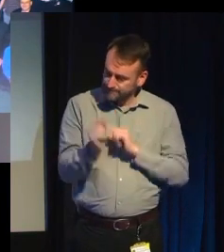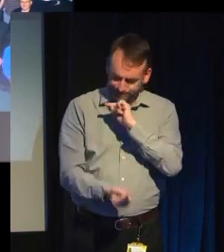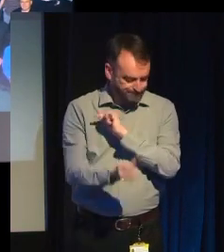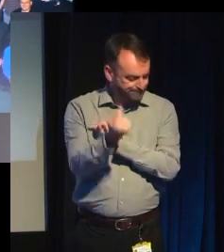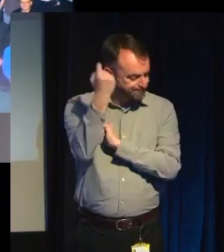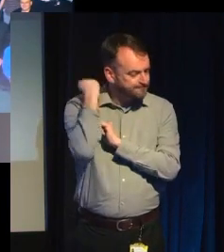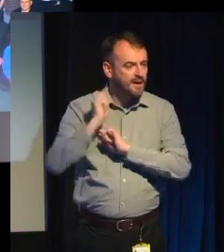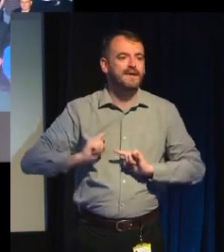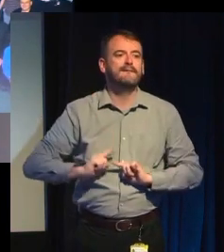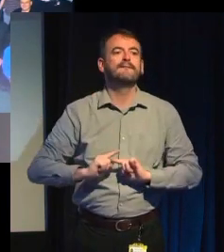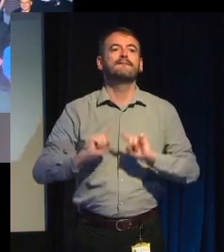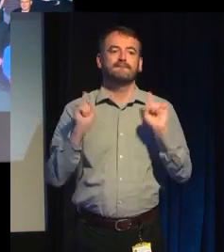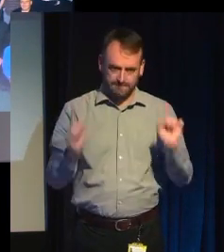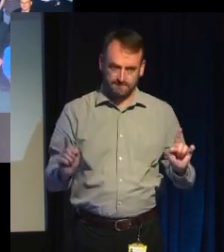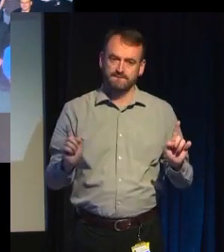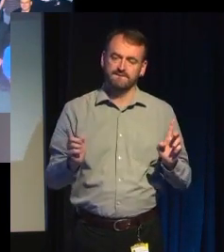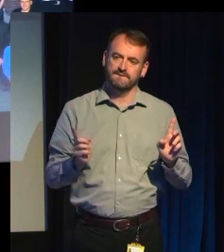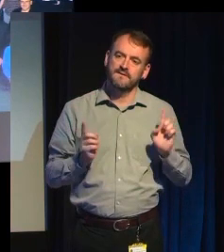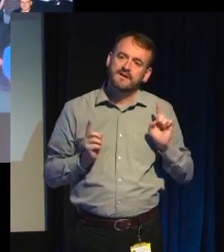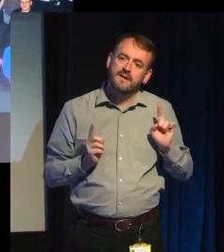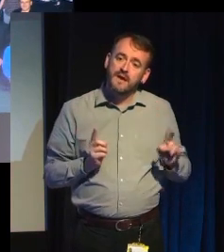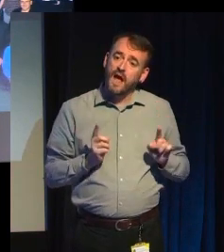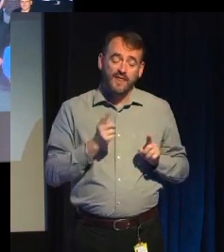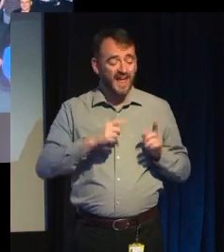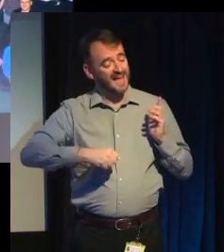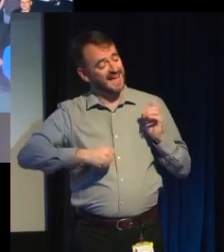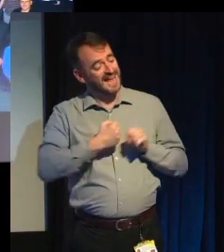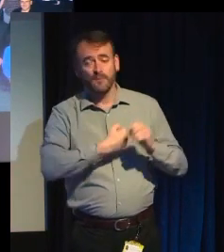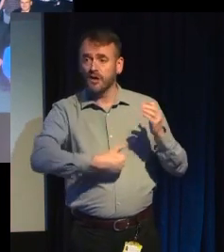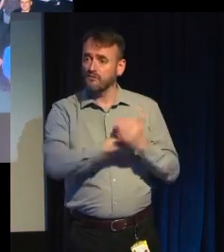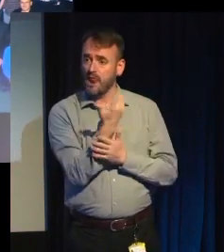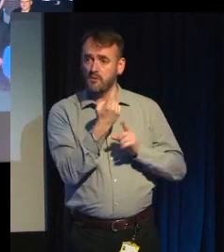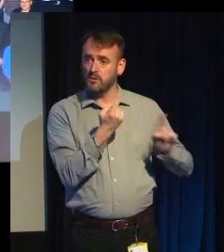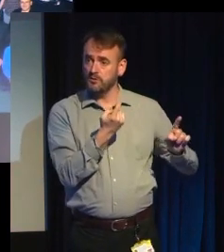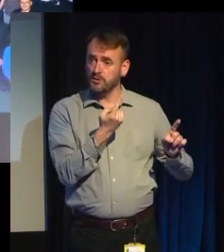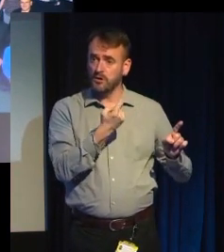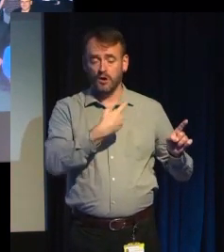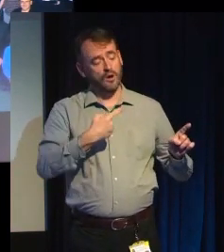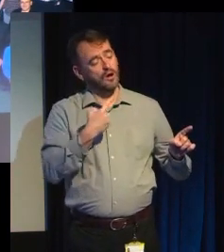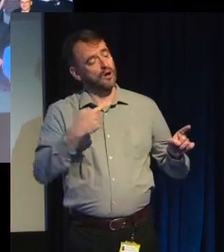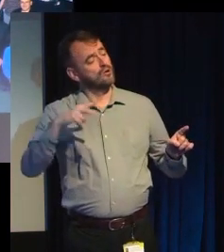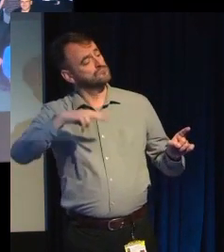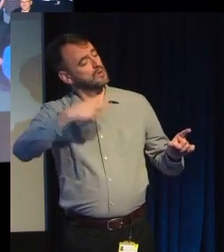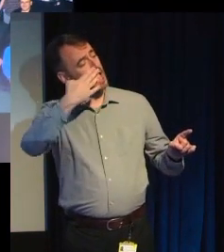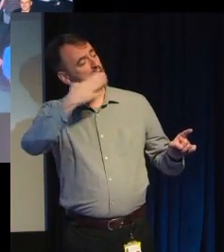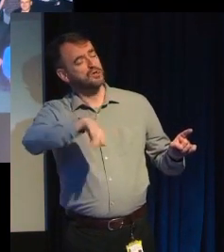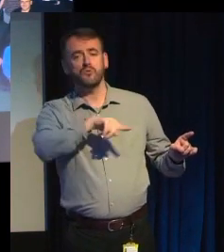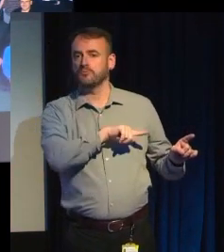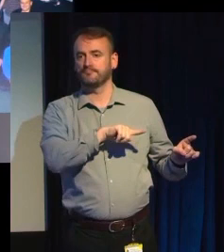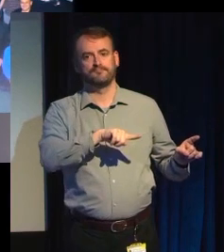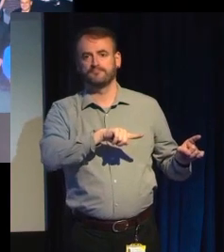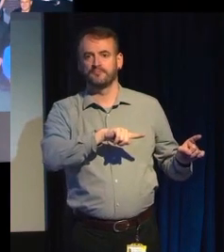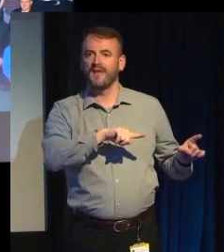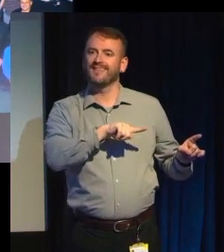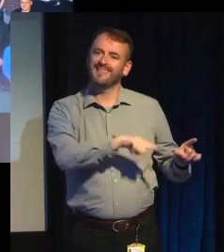and the attitudes towards game development were certainly different, and it was not a very glamorous industry